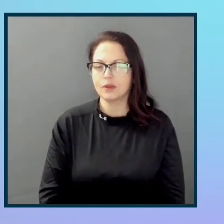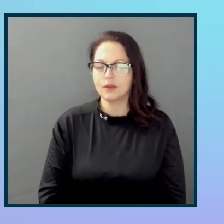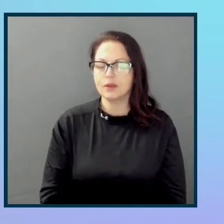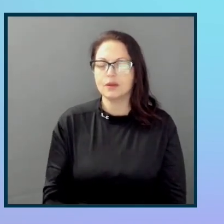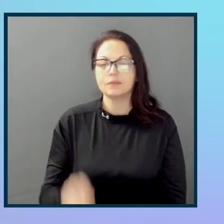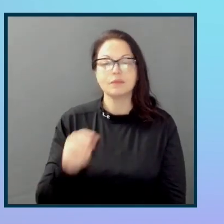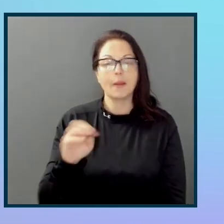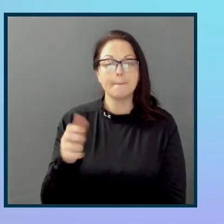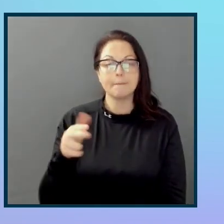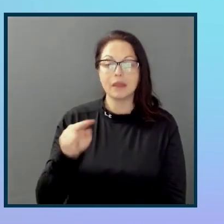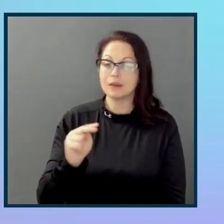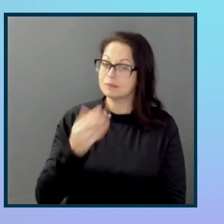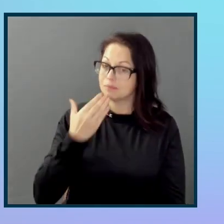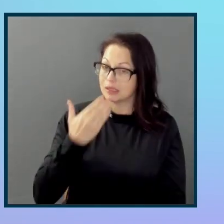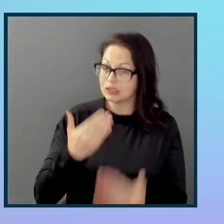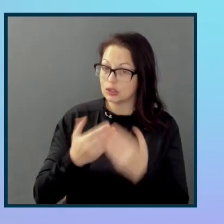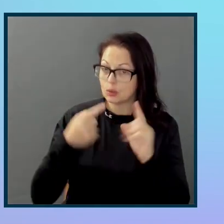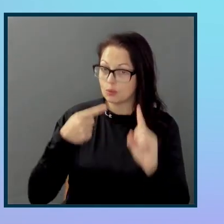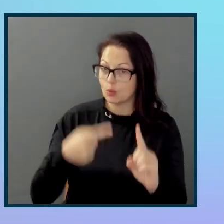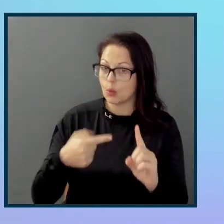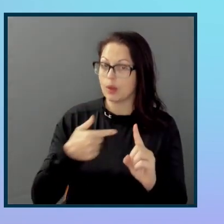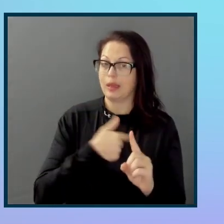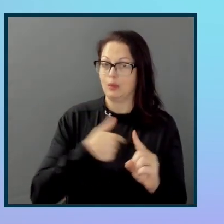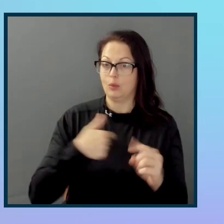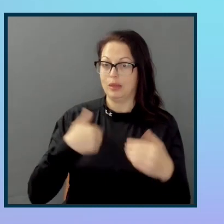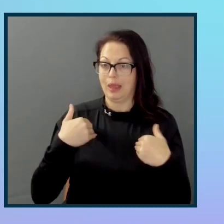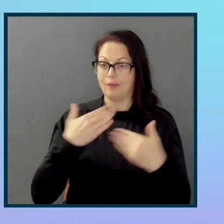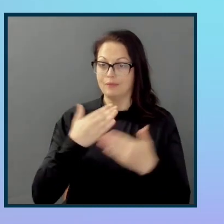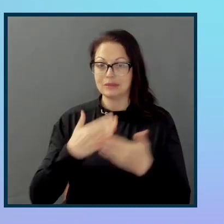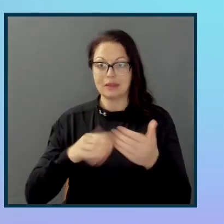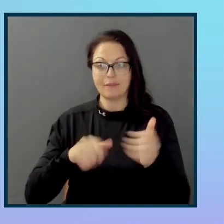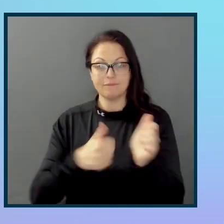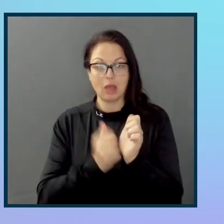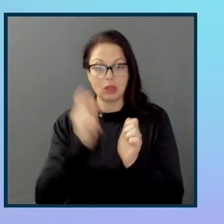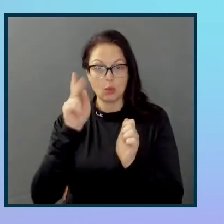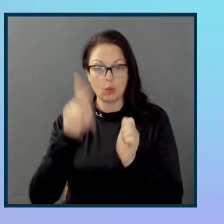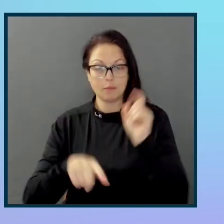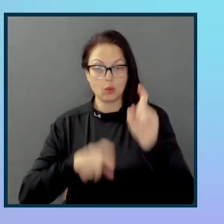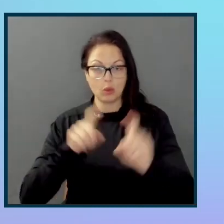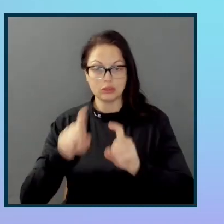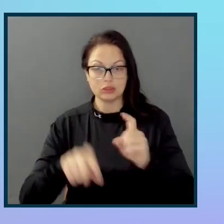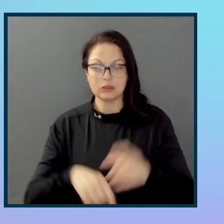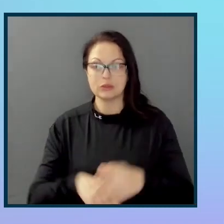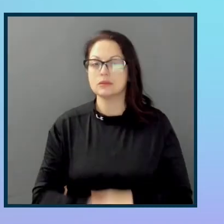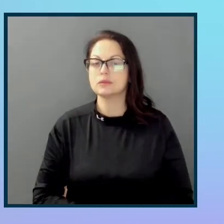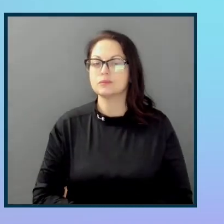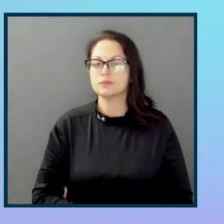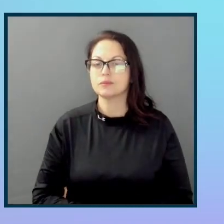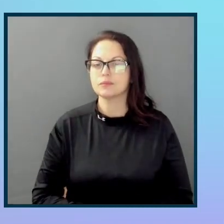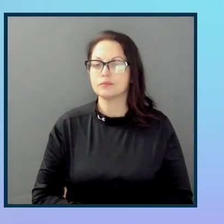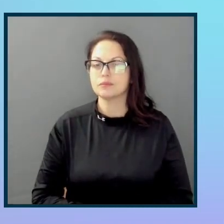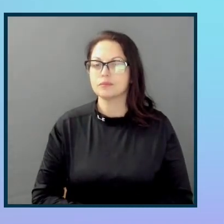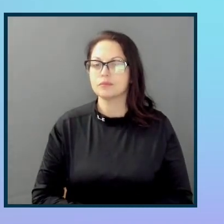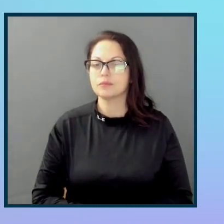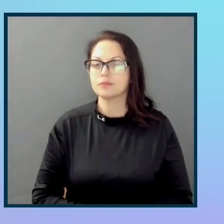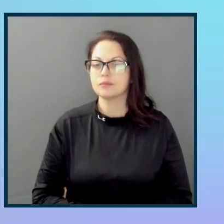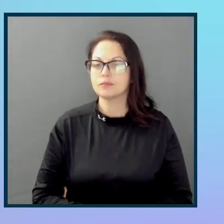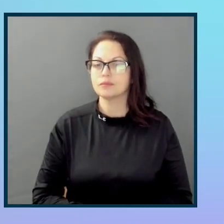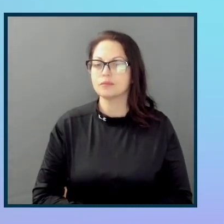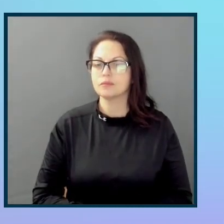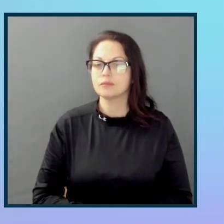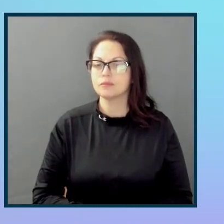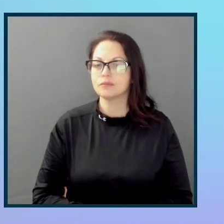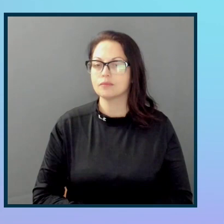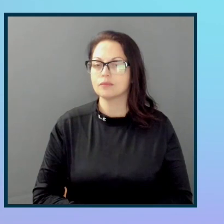point. And we've got some follow-up questions here. So in thinking about how to frame the efforts of a champions network,